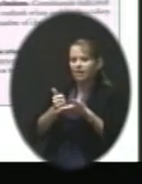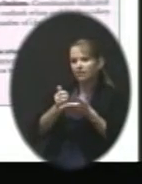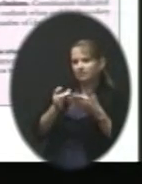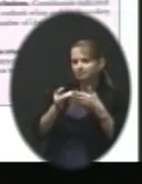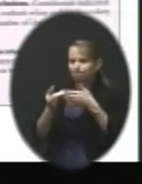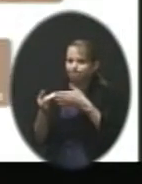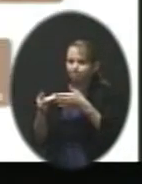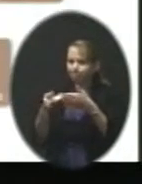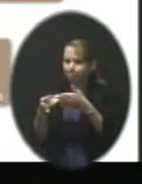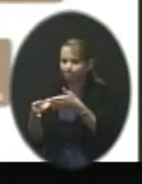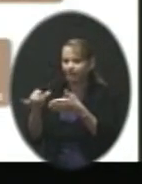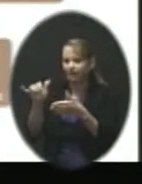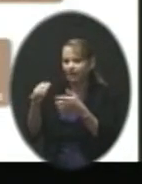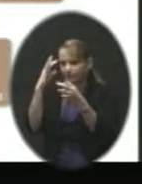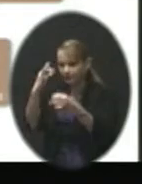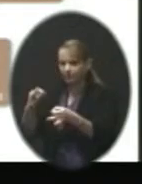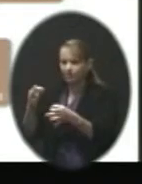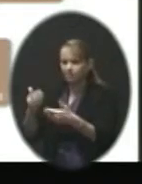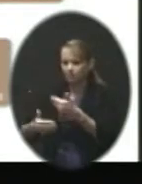for us.